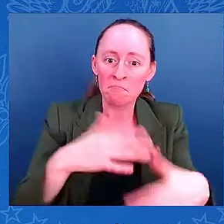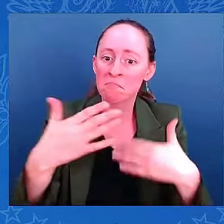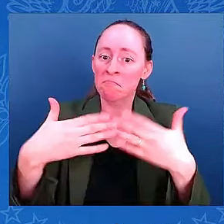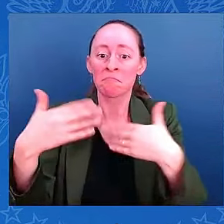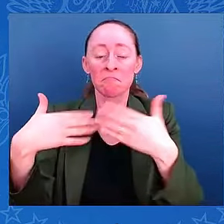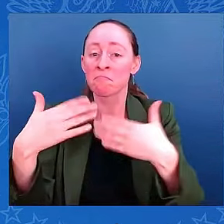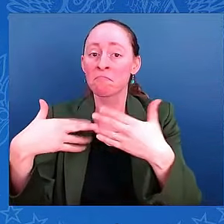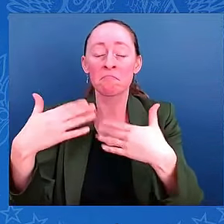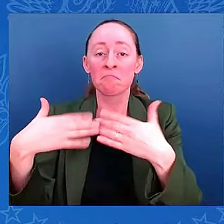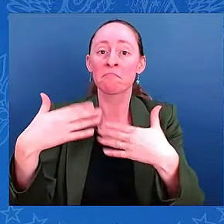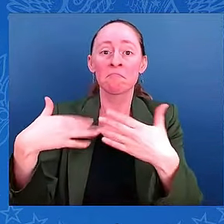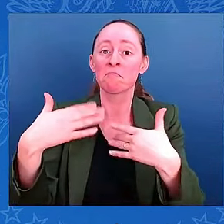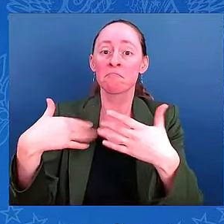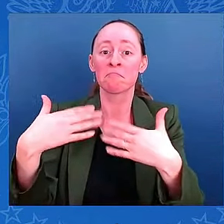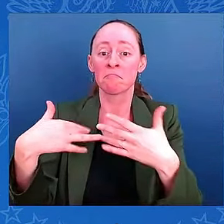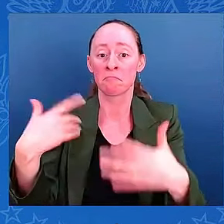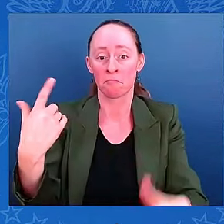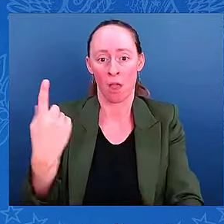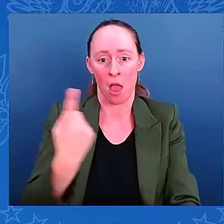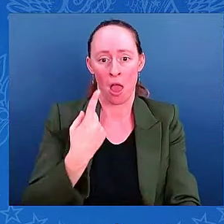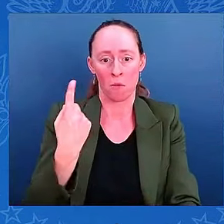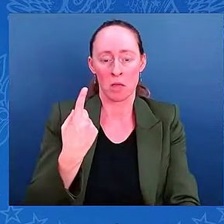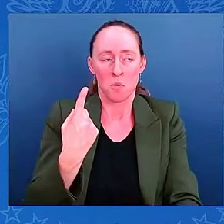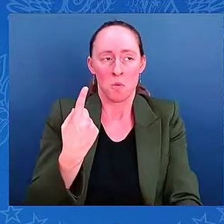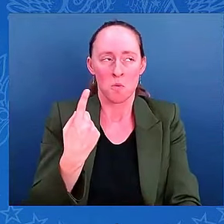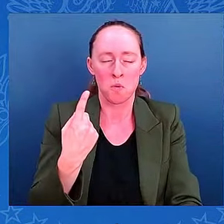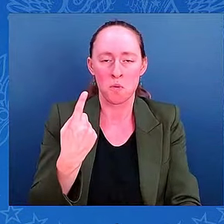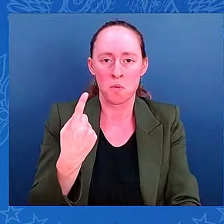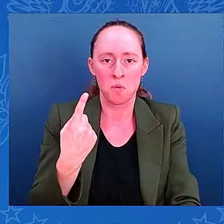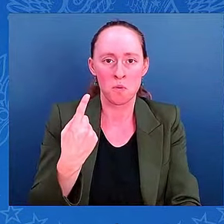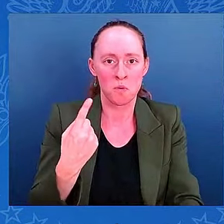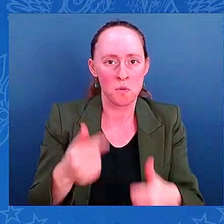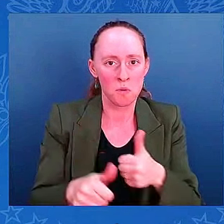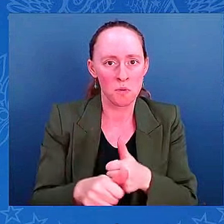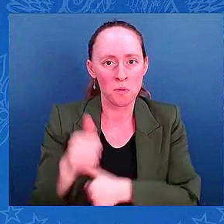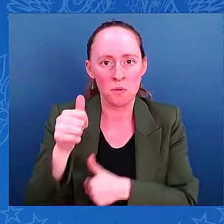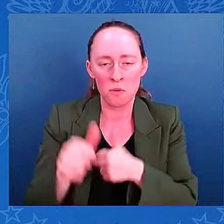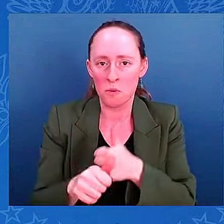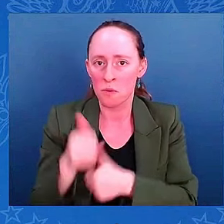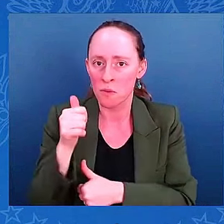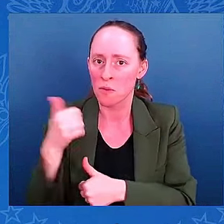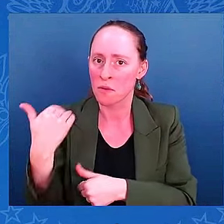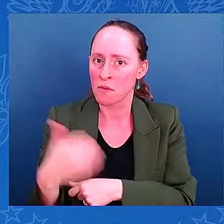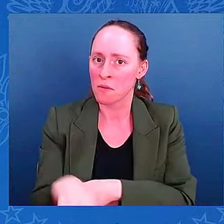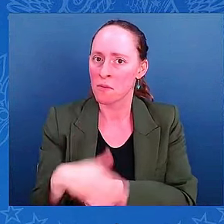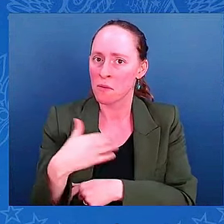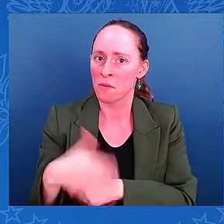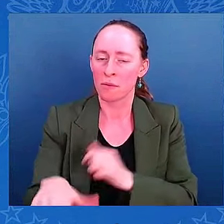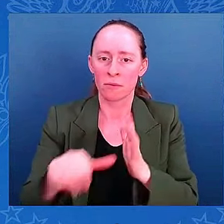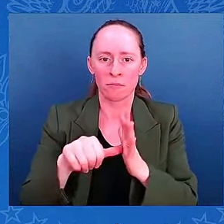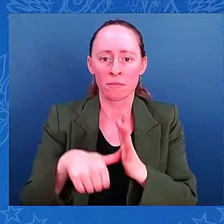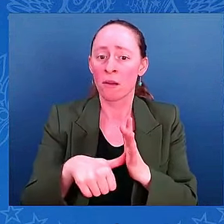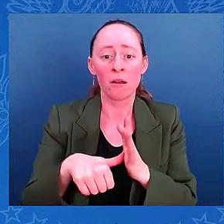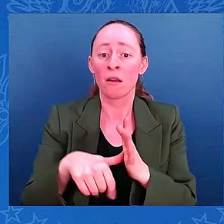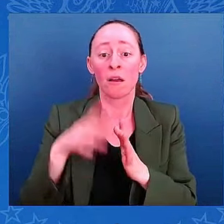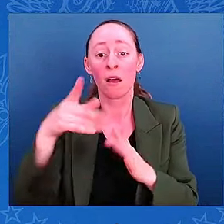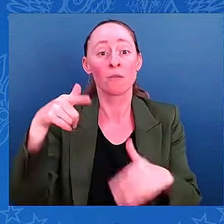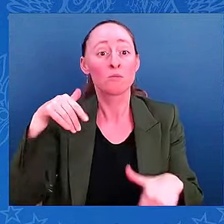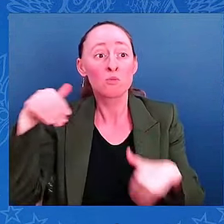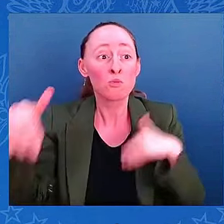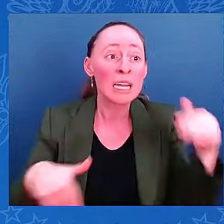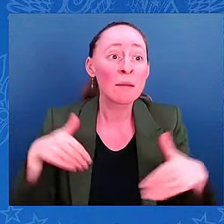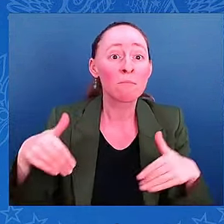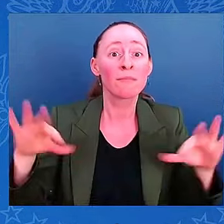incredibly hazardous to life. People can't swim or save themselves, which, again, just emphasizes